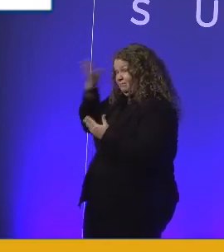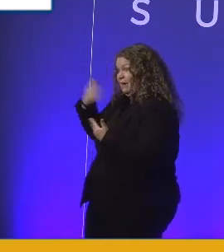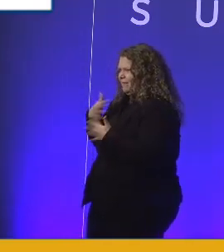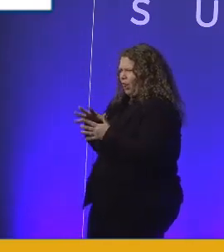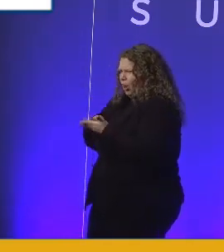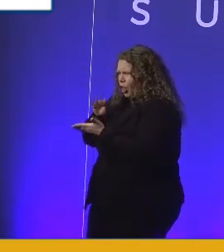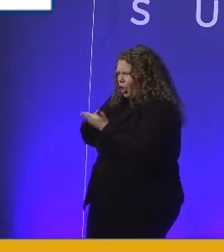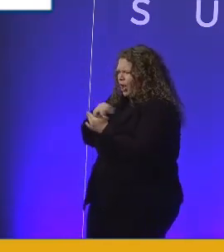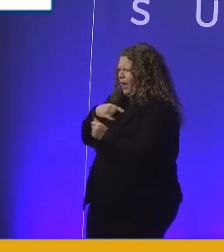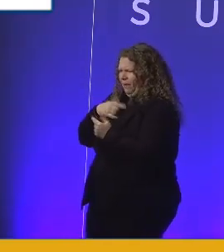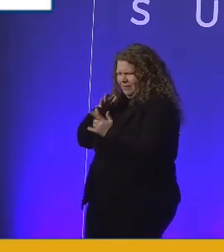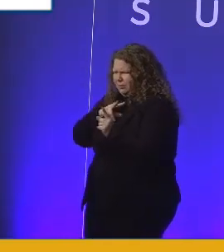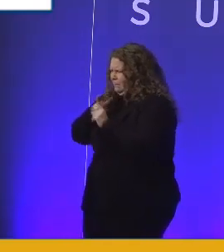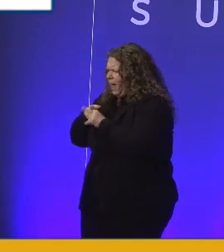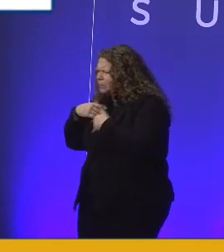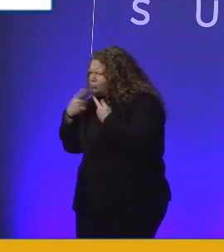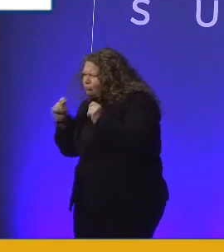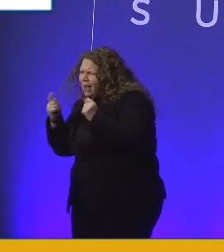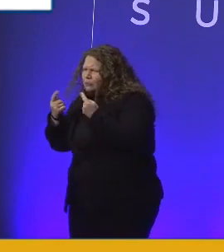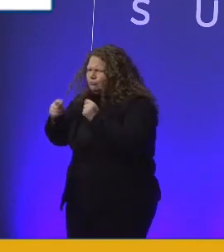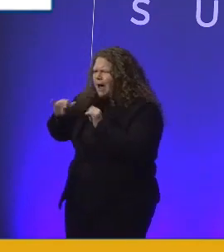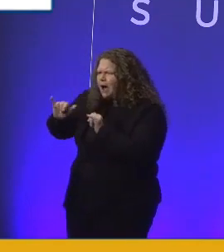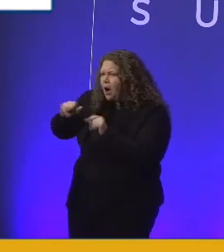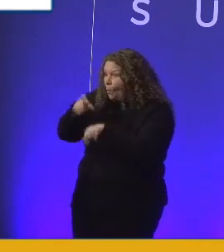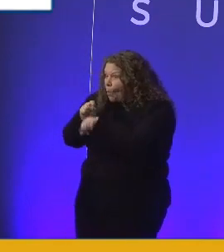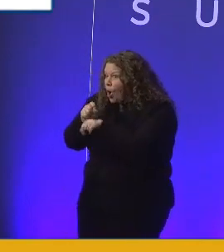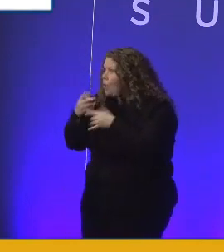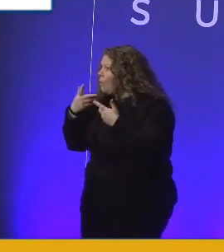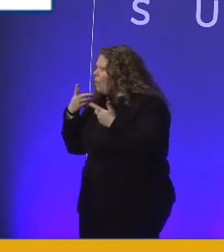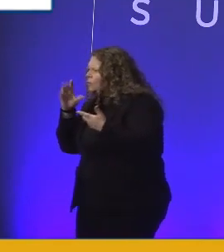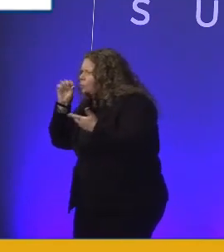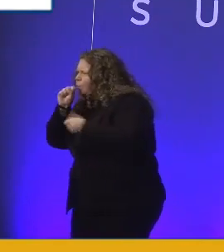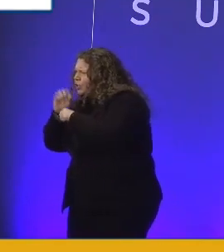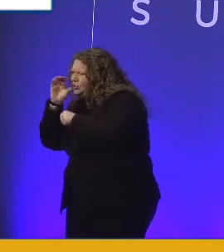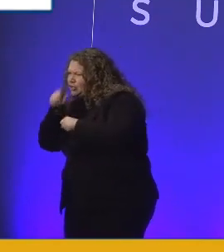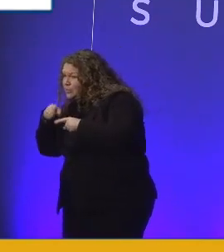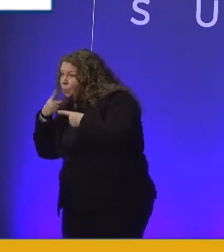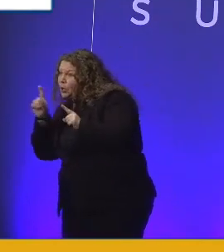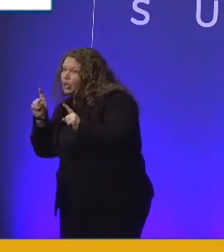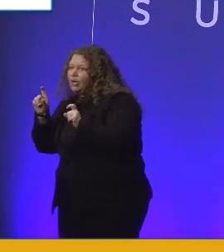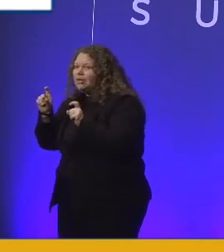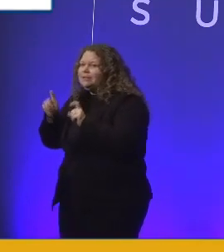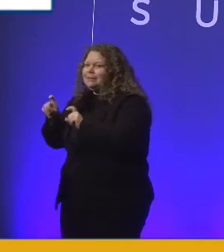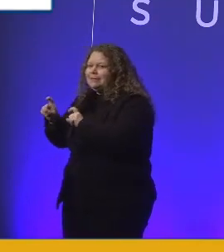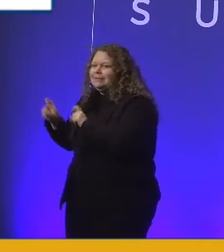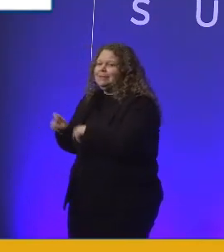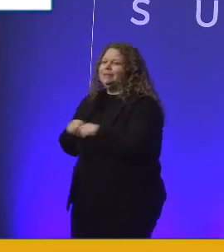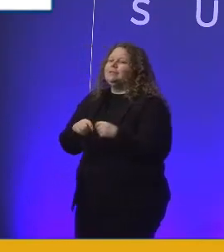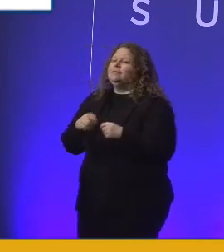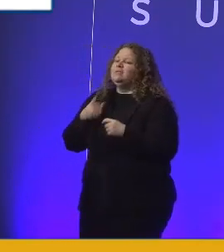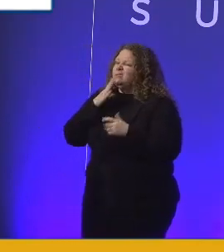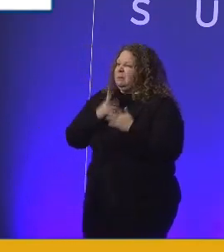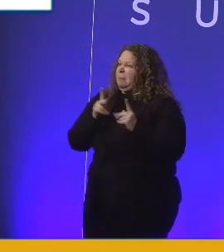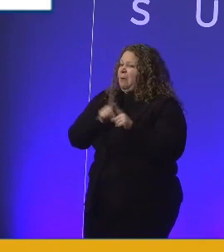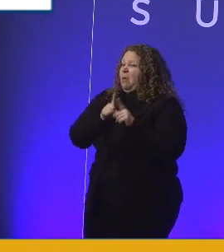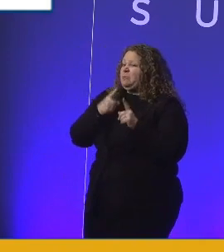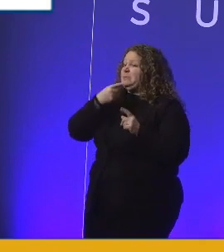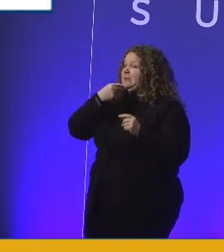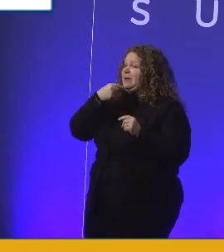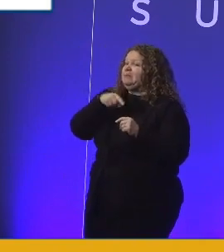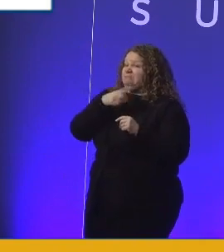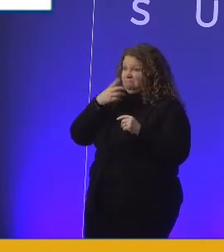can advise their customers in job search advice. We've had people say that they've been able to help family members as well.